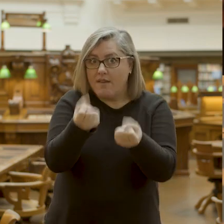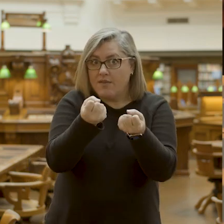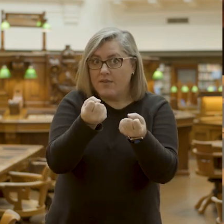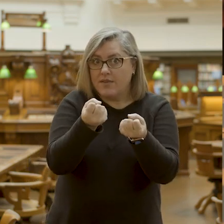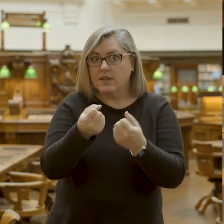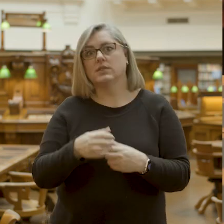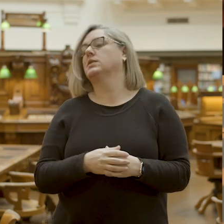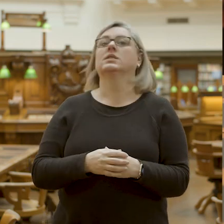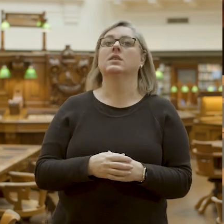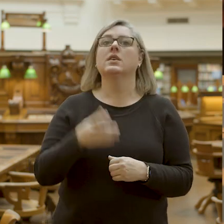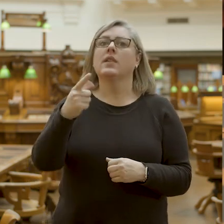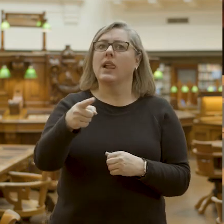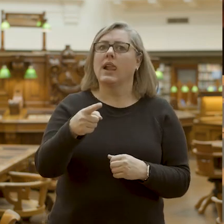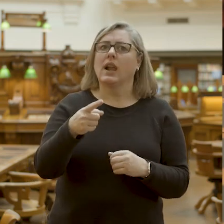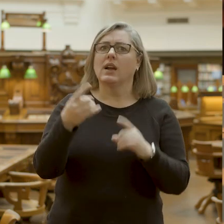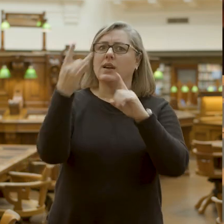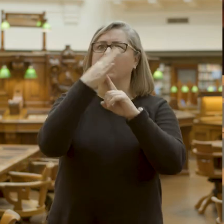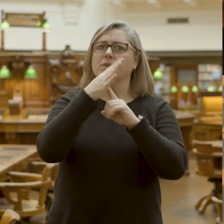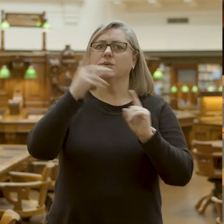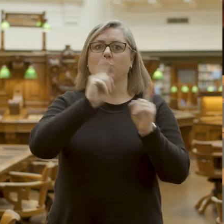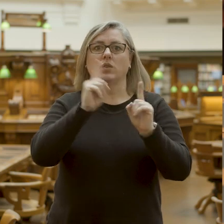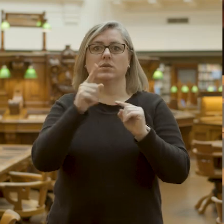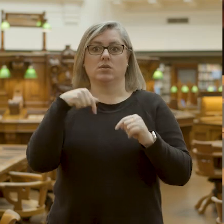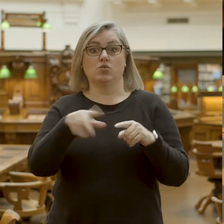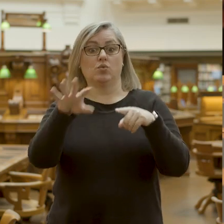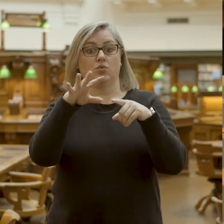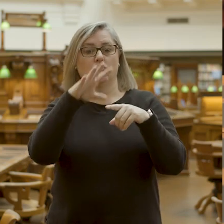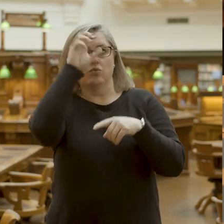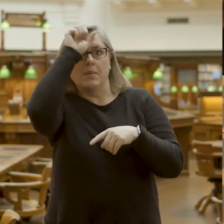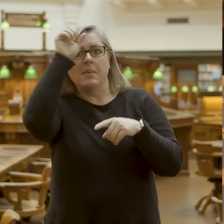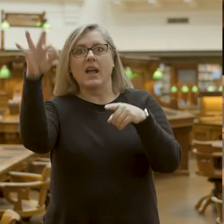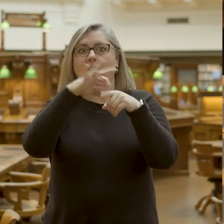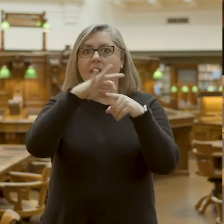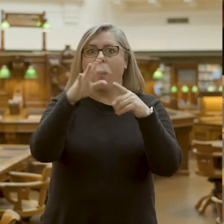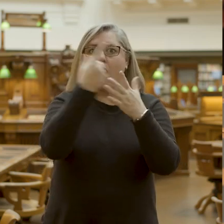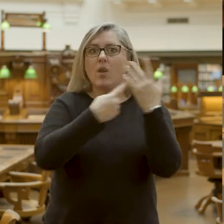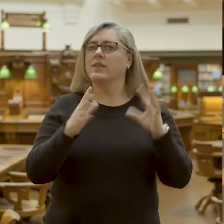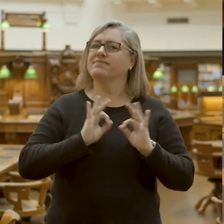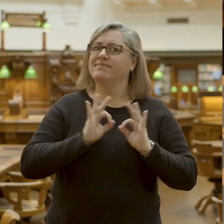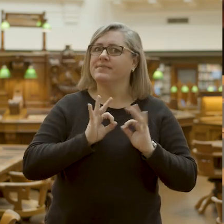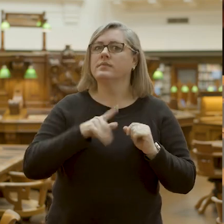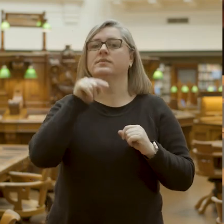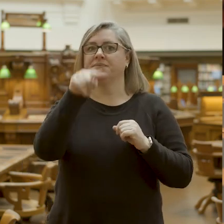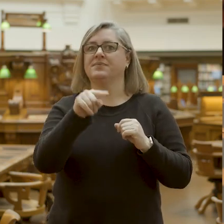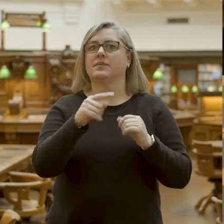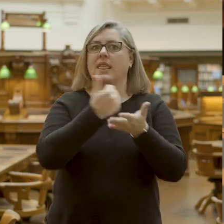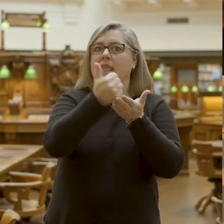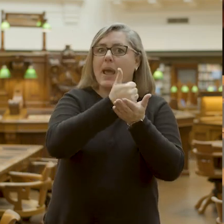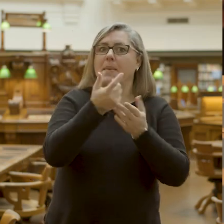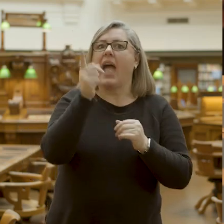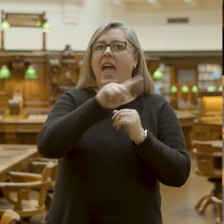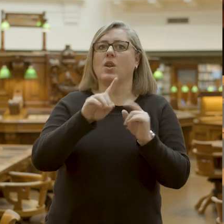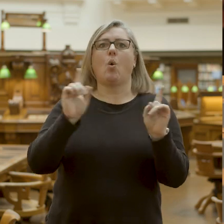Now, it's important that you don't just remember the colour, but you also remember the number and the suit as well.